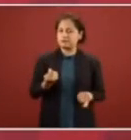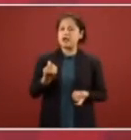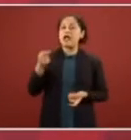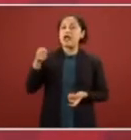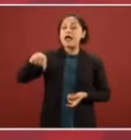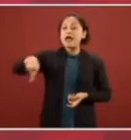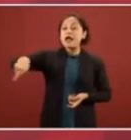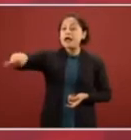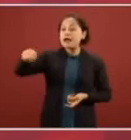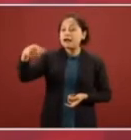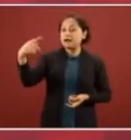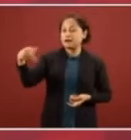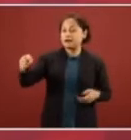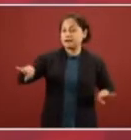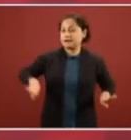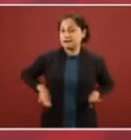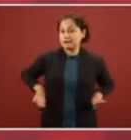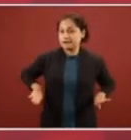is important is